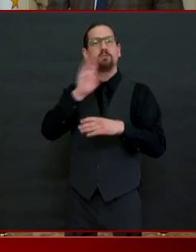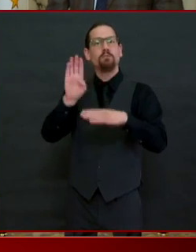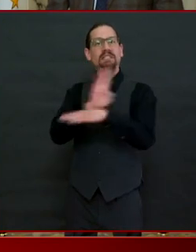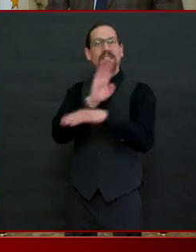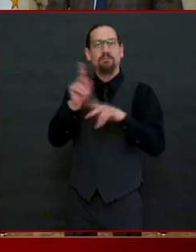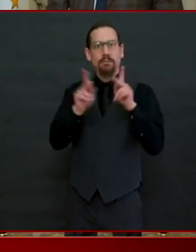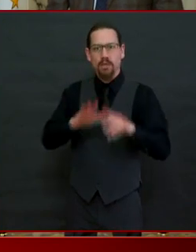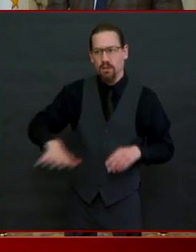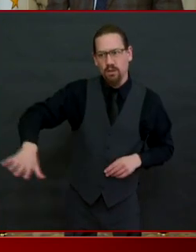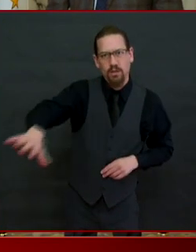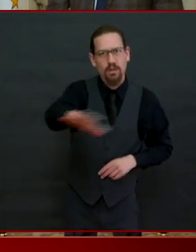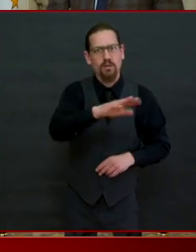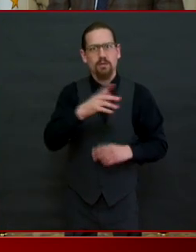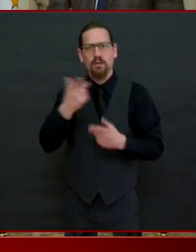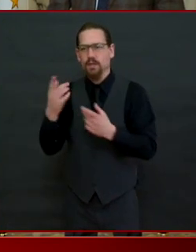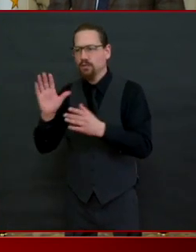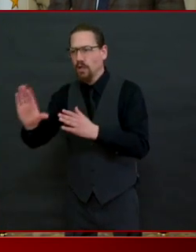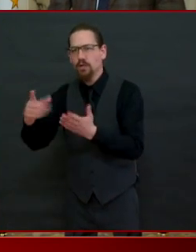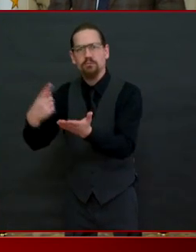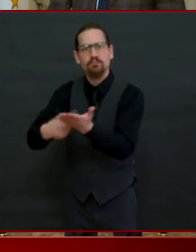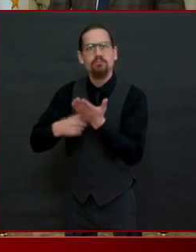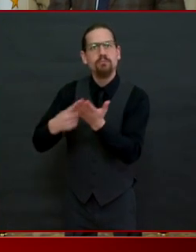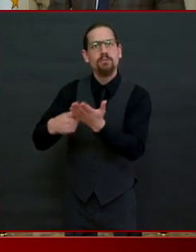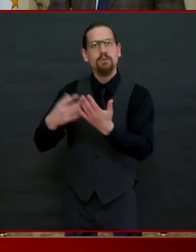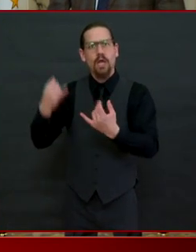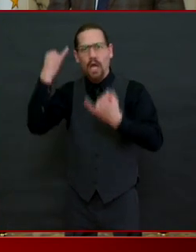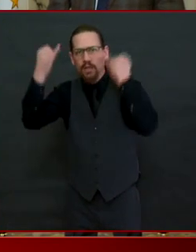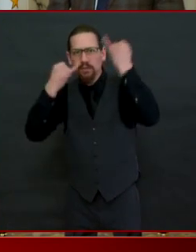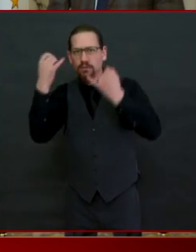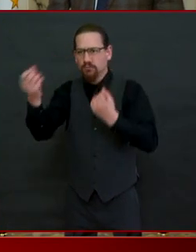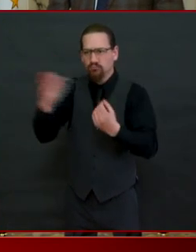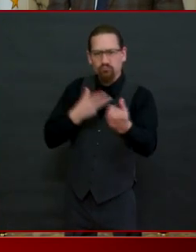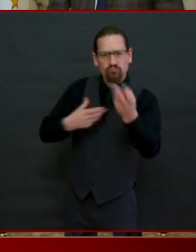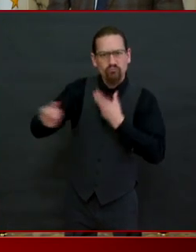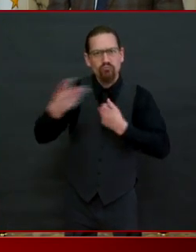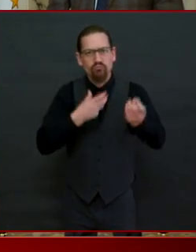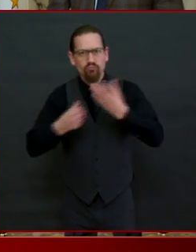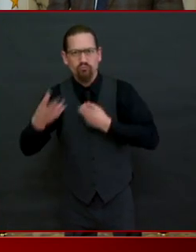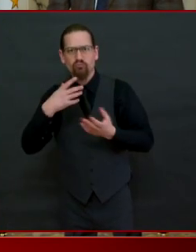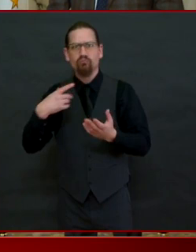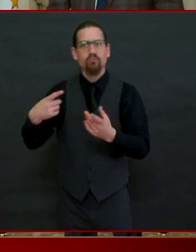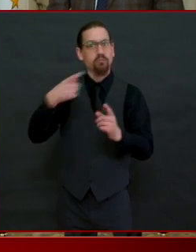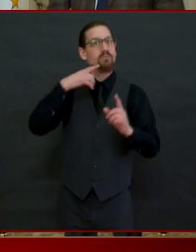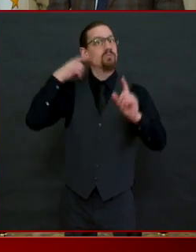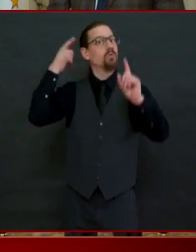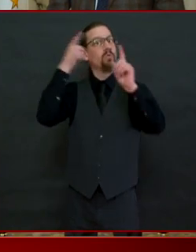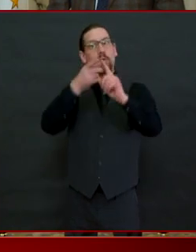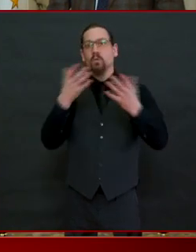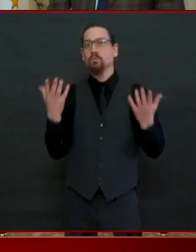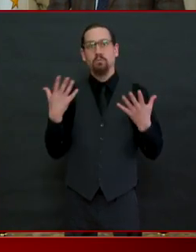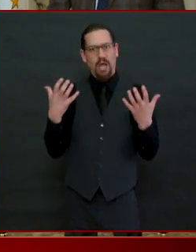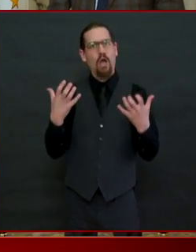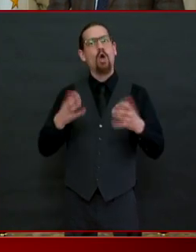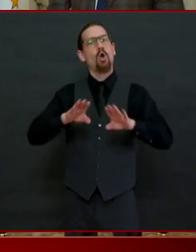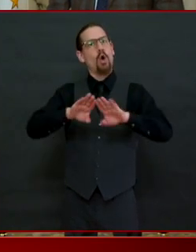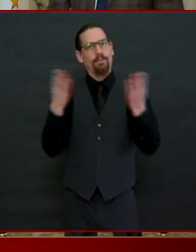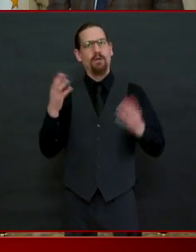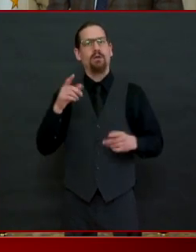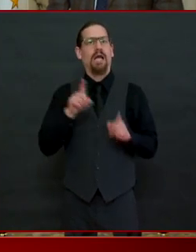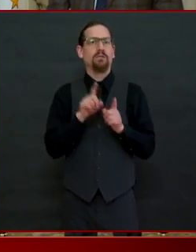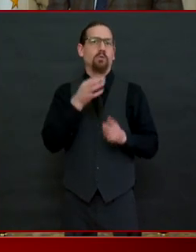is to reopen as soon as possible as is safe with new restrictions